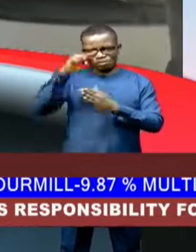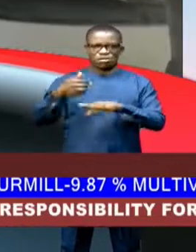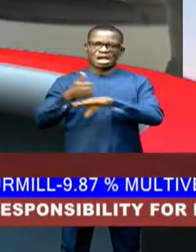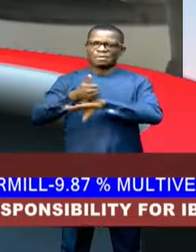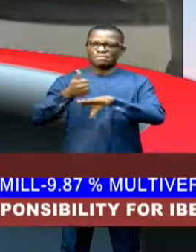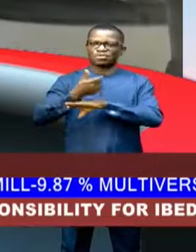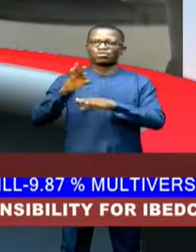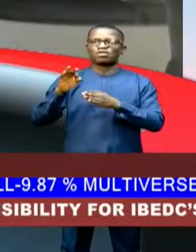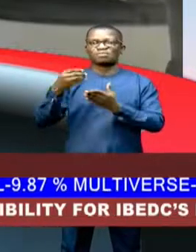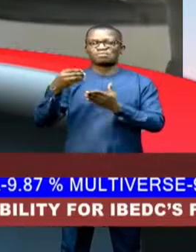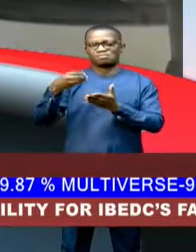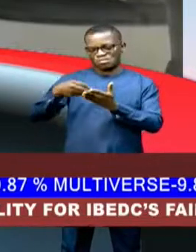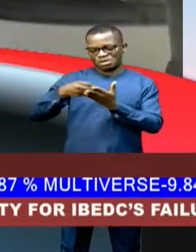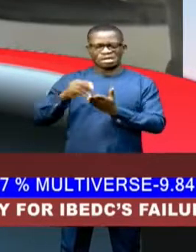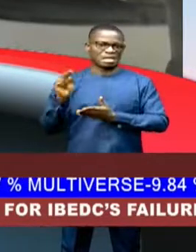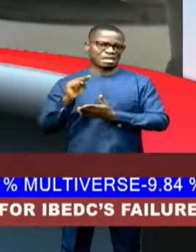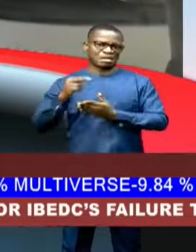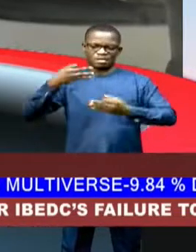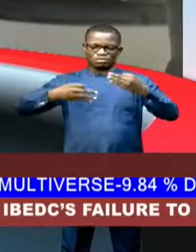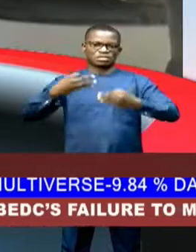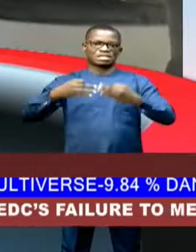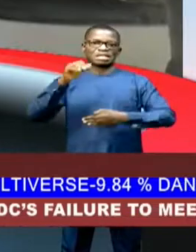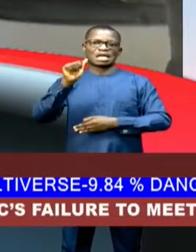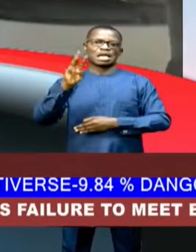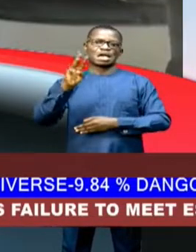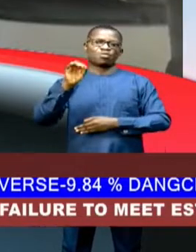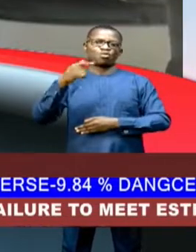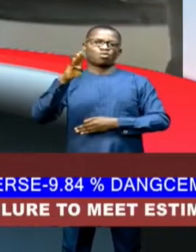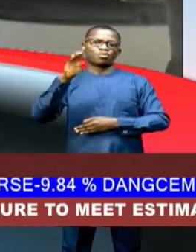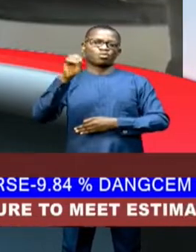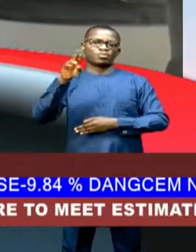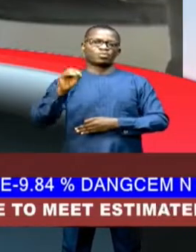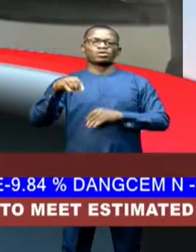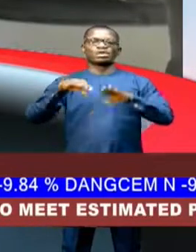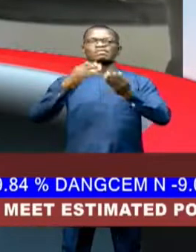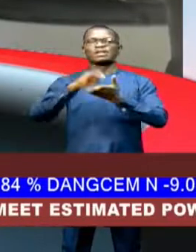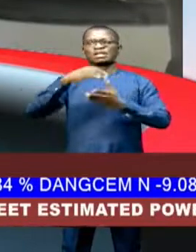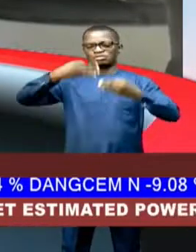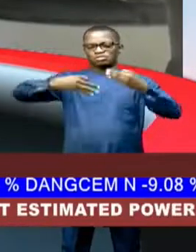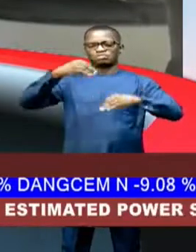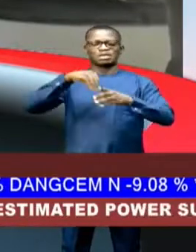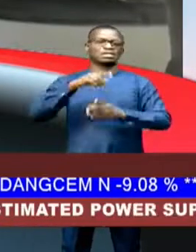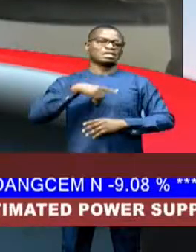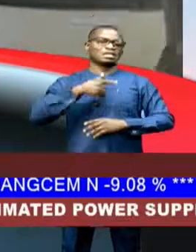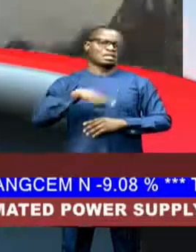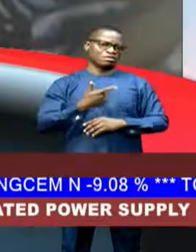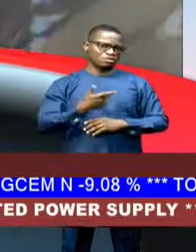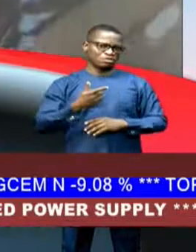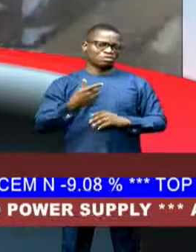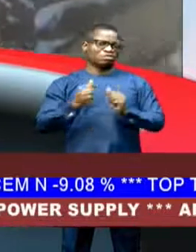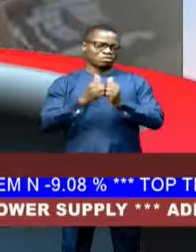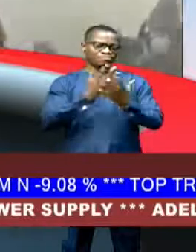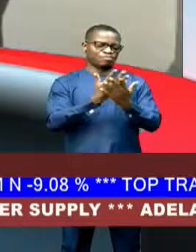Justice Abimbola Awoboro gave the order in Lagos, having convicted their defendant. The conviction of Idris